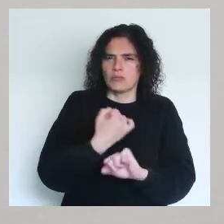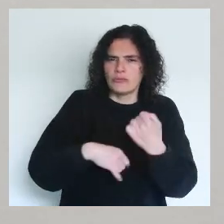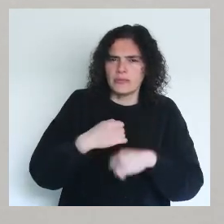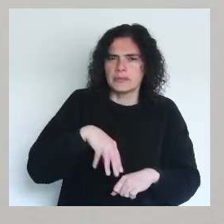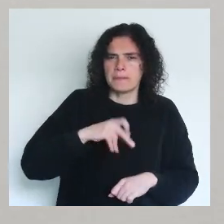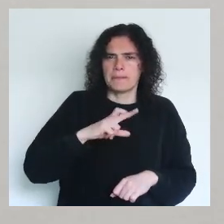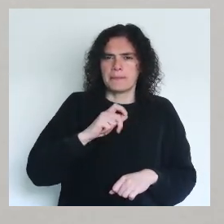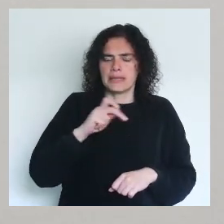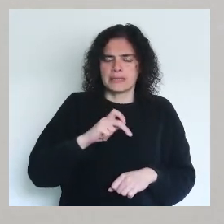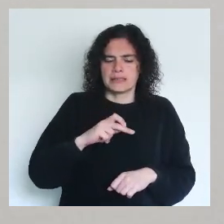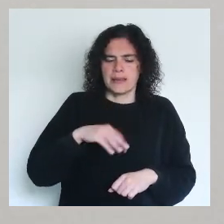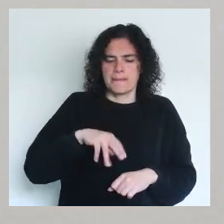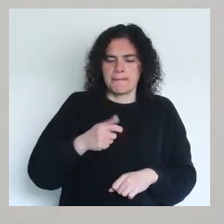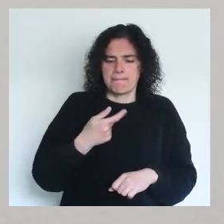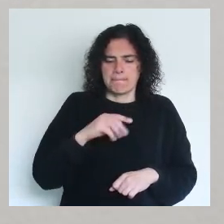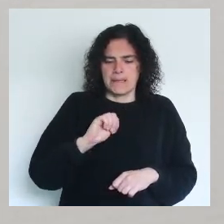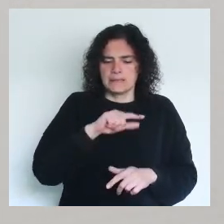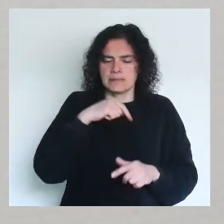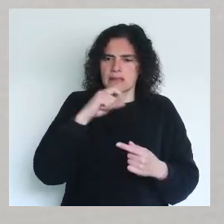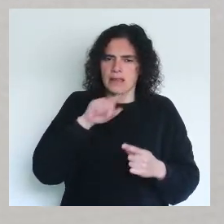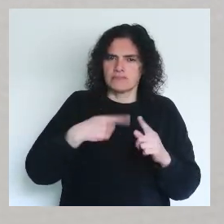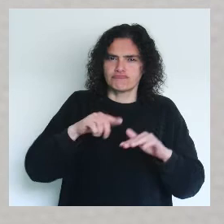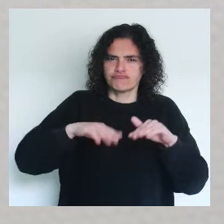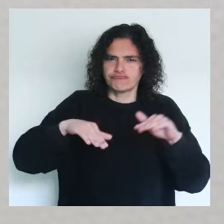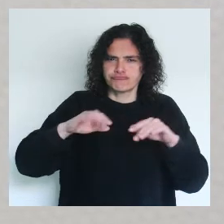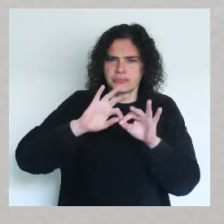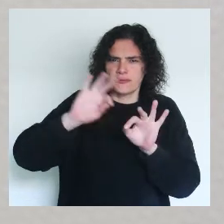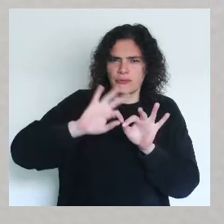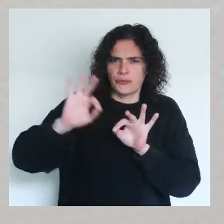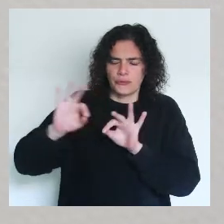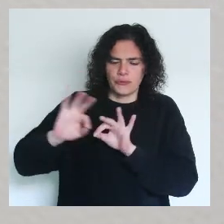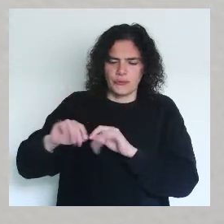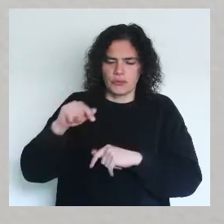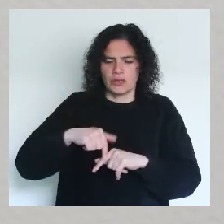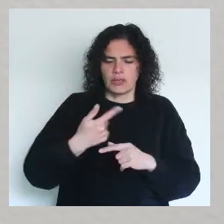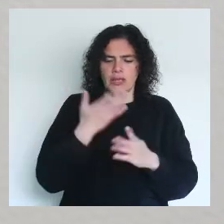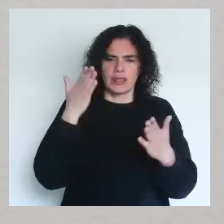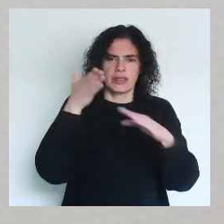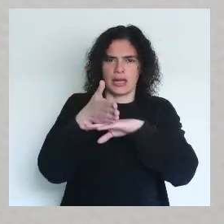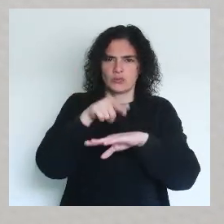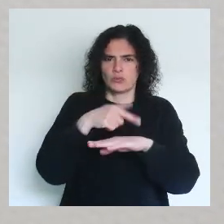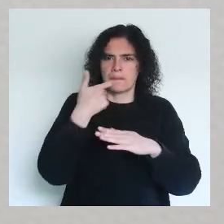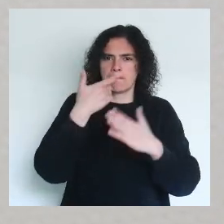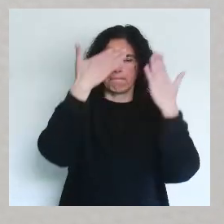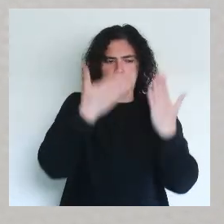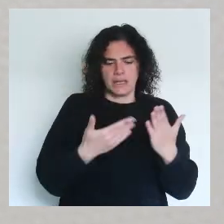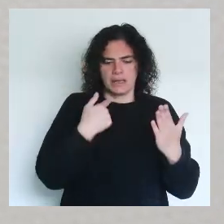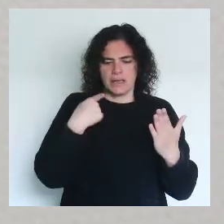gesture of Marisa Merz, weaving the copper wires, but here directly on the wall,